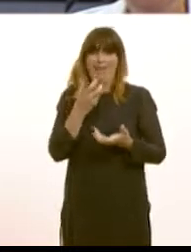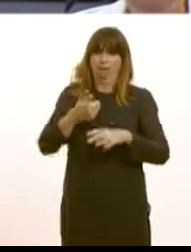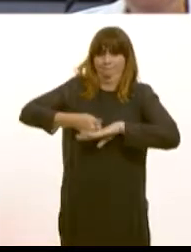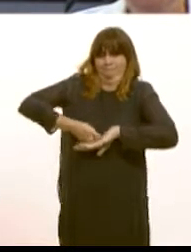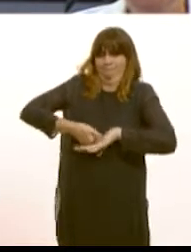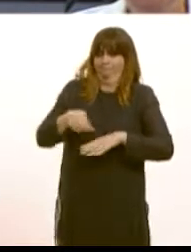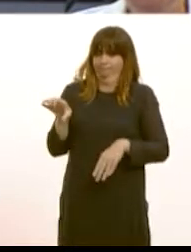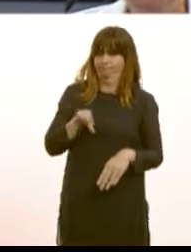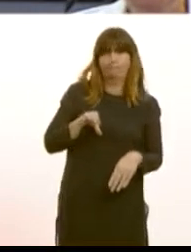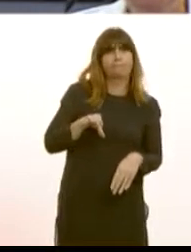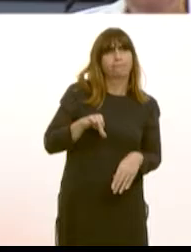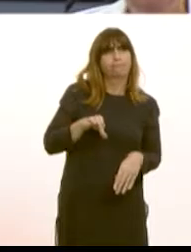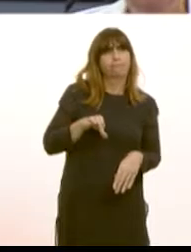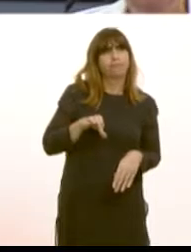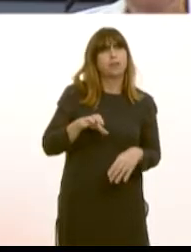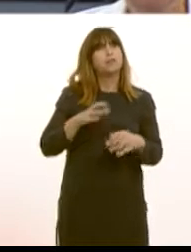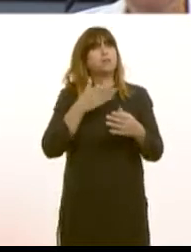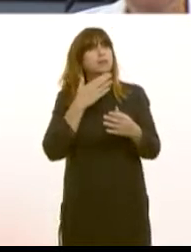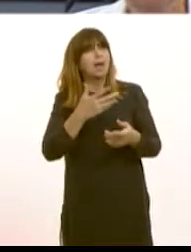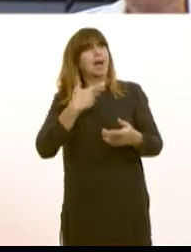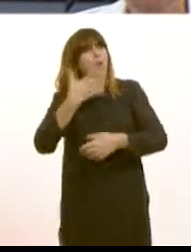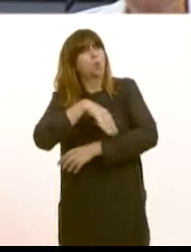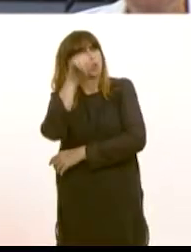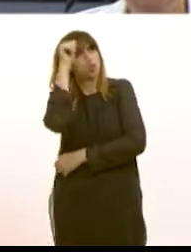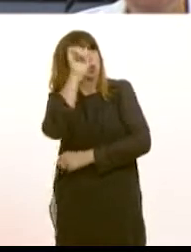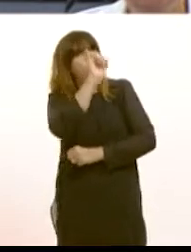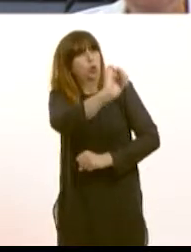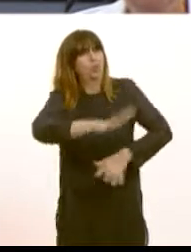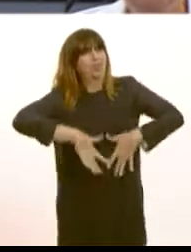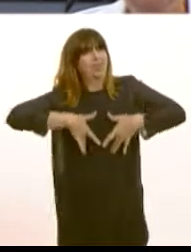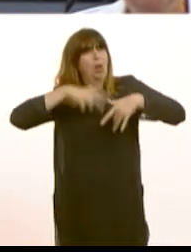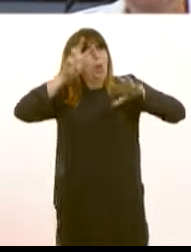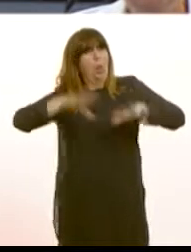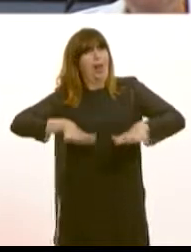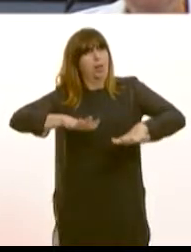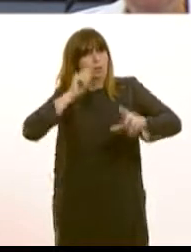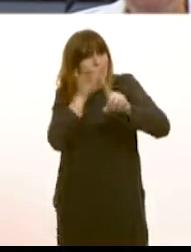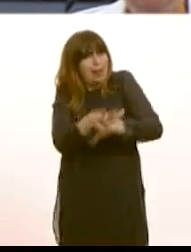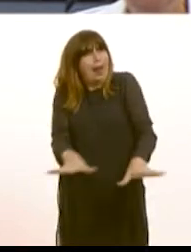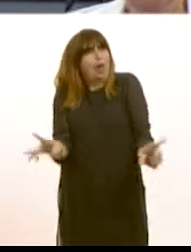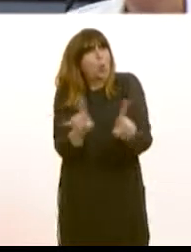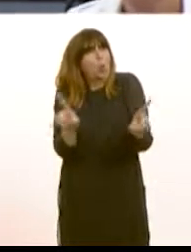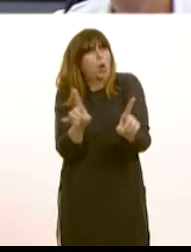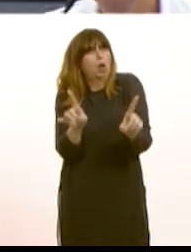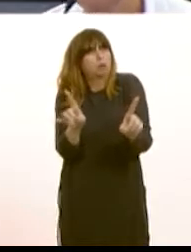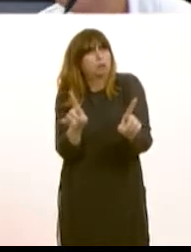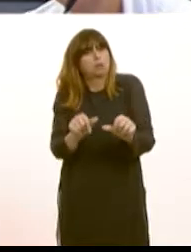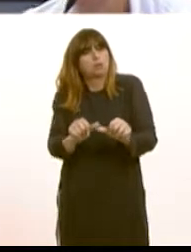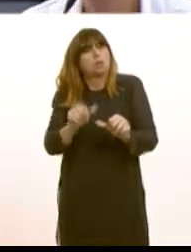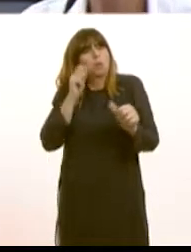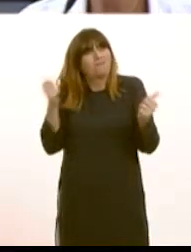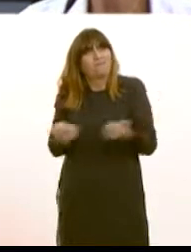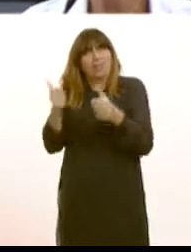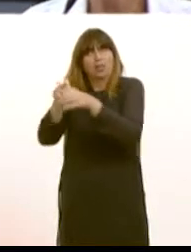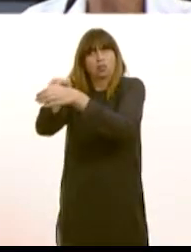enough. When, First Minister, can we expect to hear your vision as to what a new Wales will look like after we